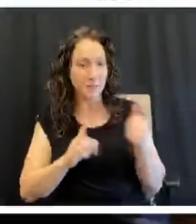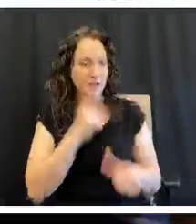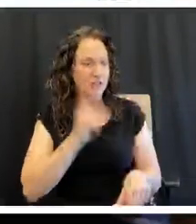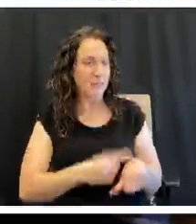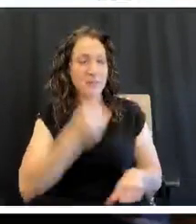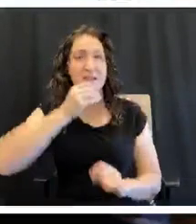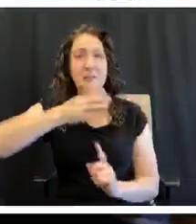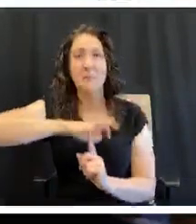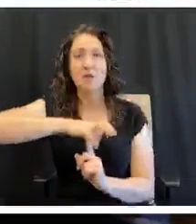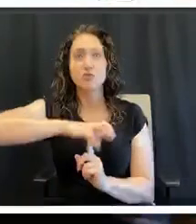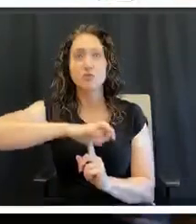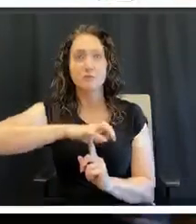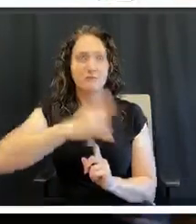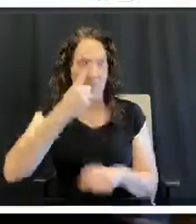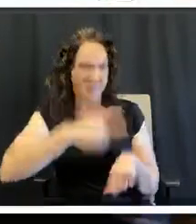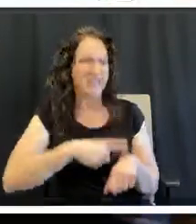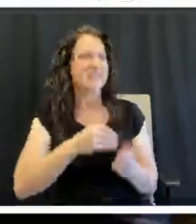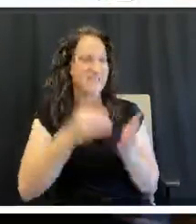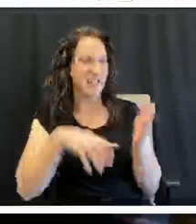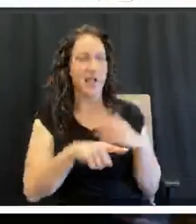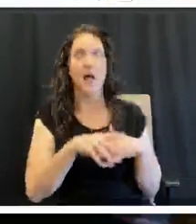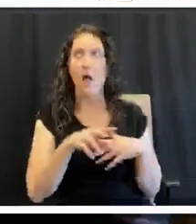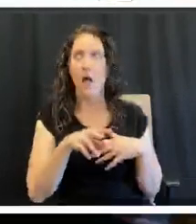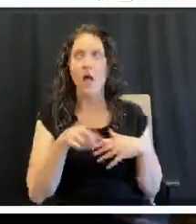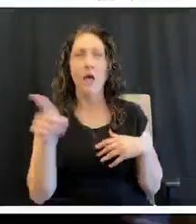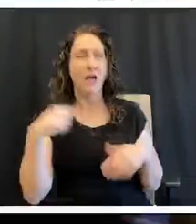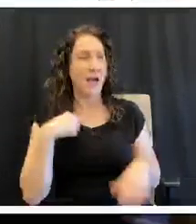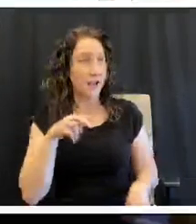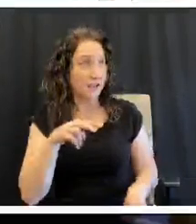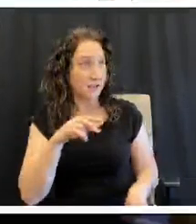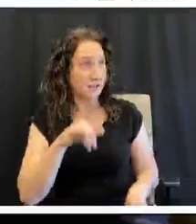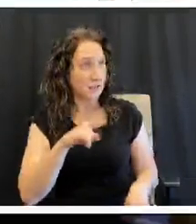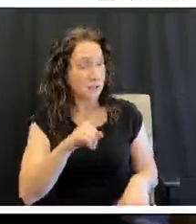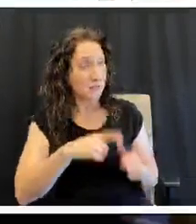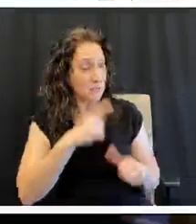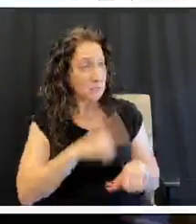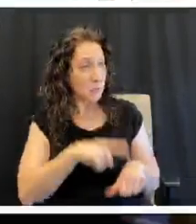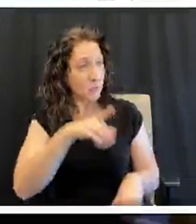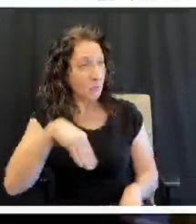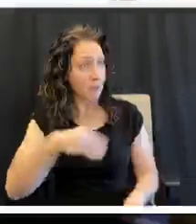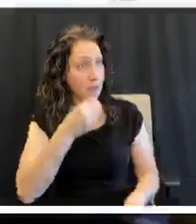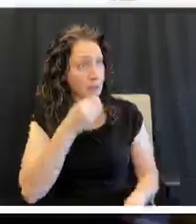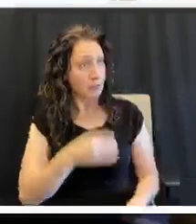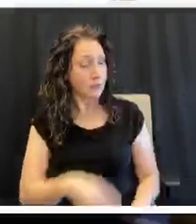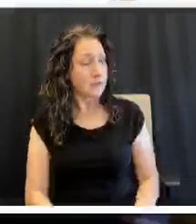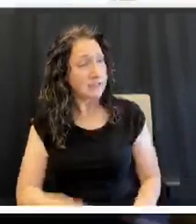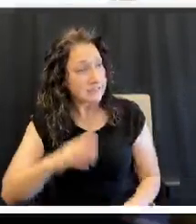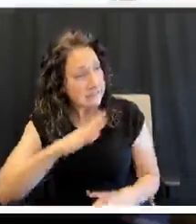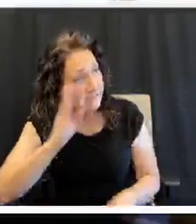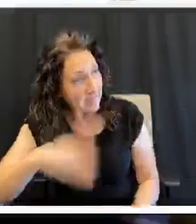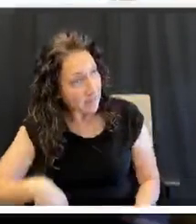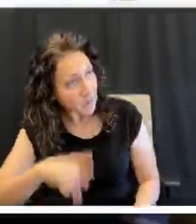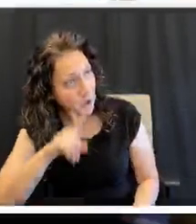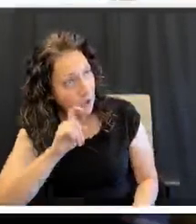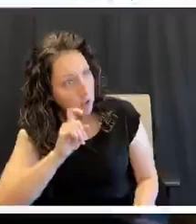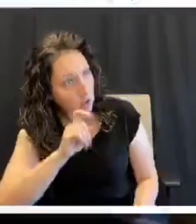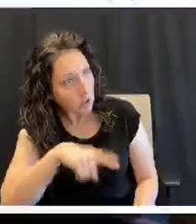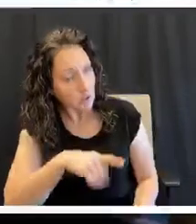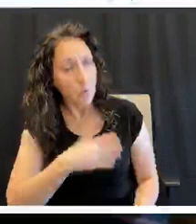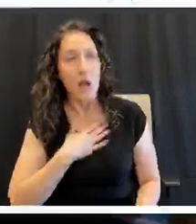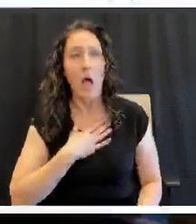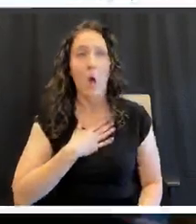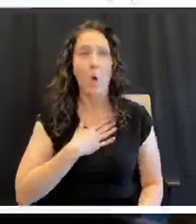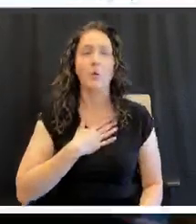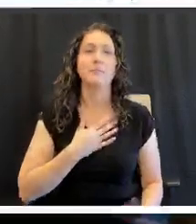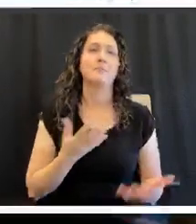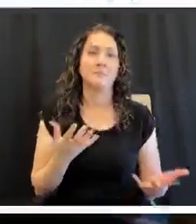class. And I have a hard time envisioning that, that they've never had a mushroom before. But